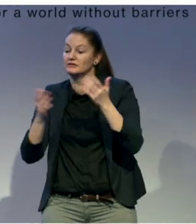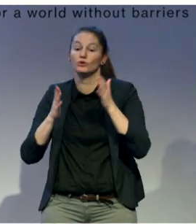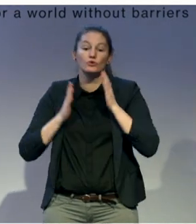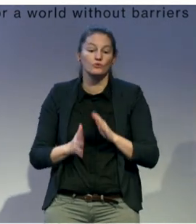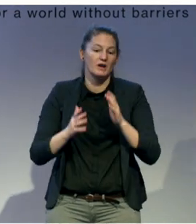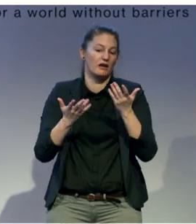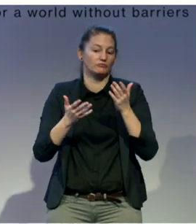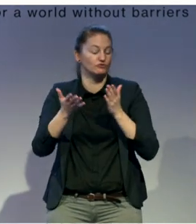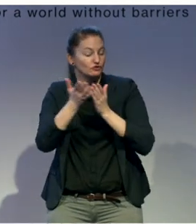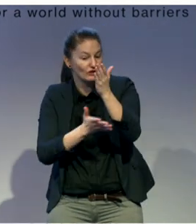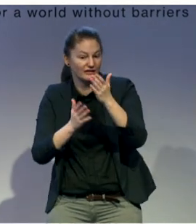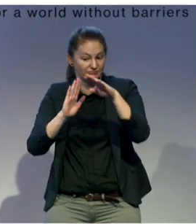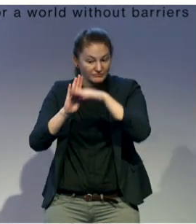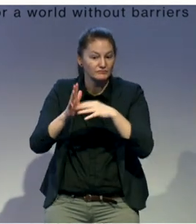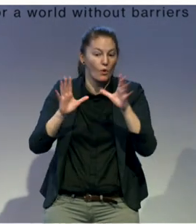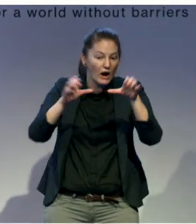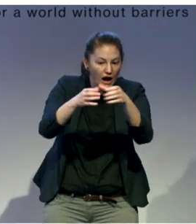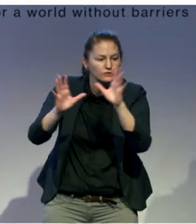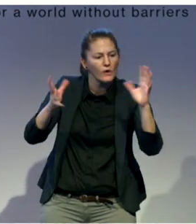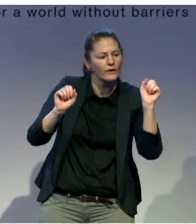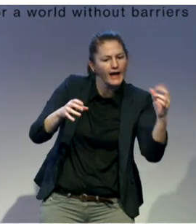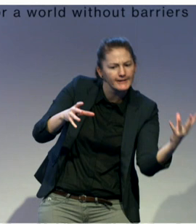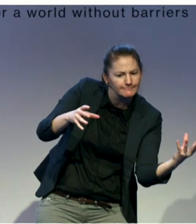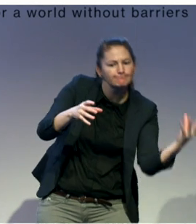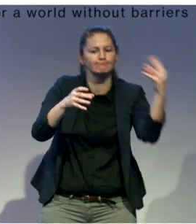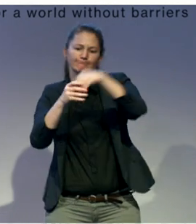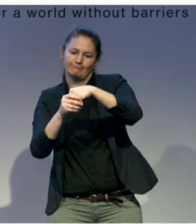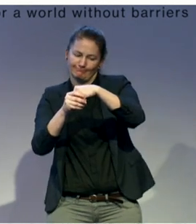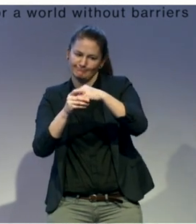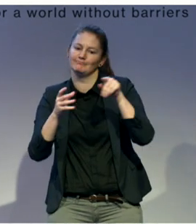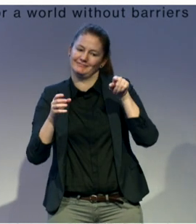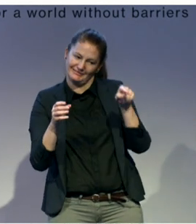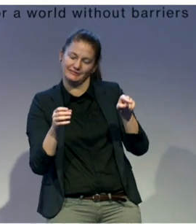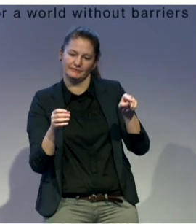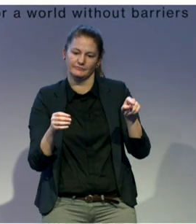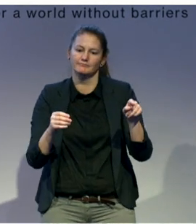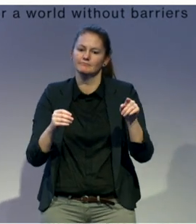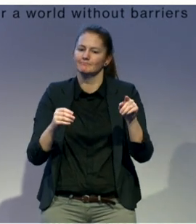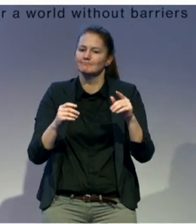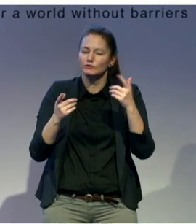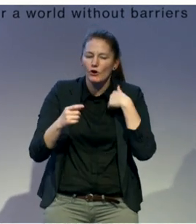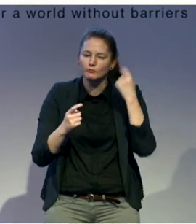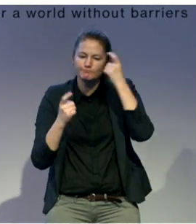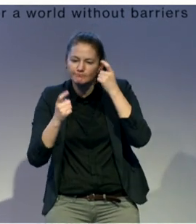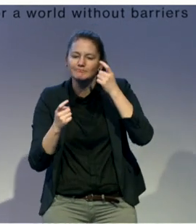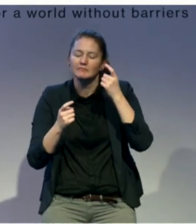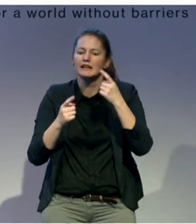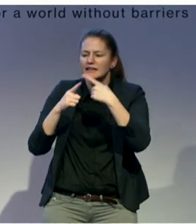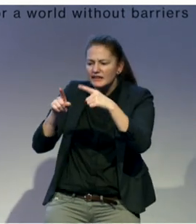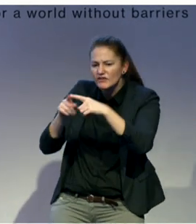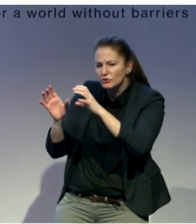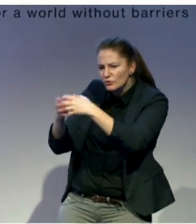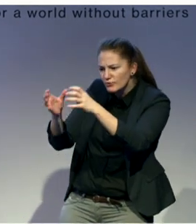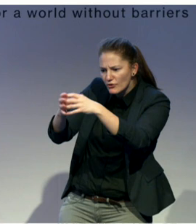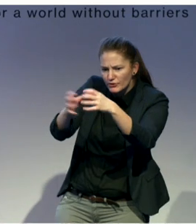representative in the countries where we work. So it's very important to look at other sectors, other groups that they can engage